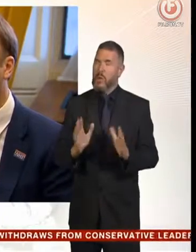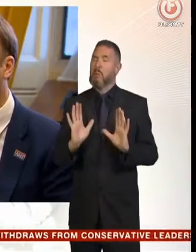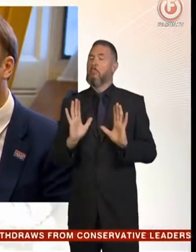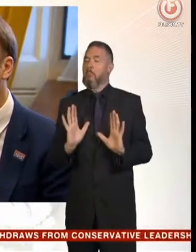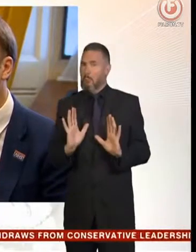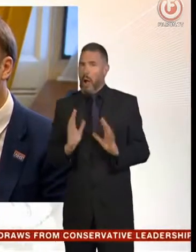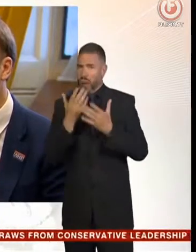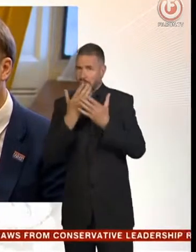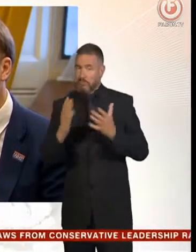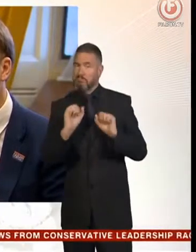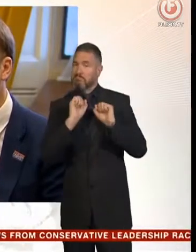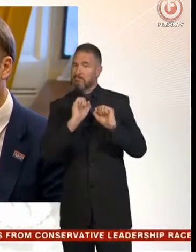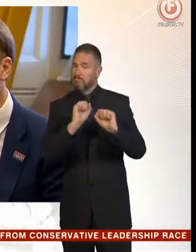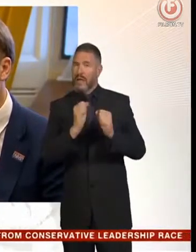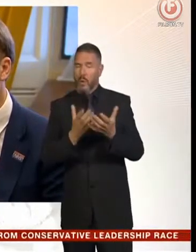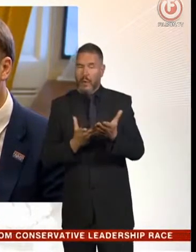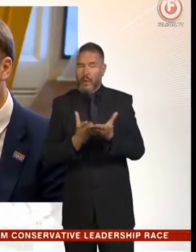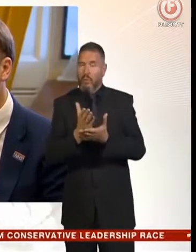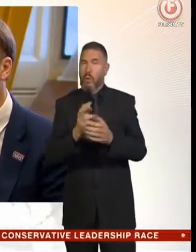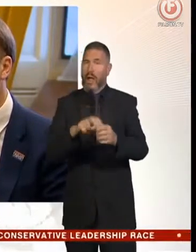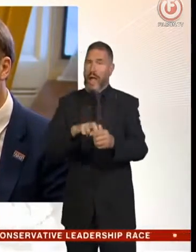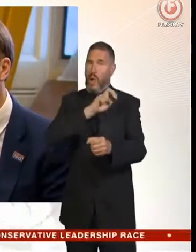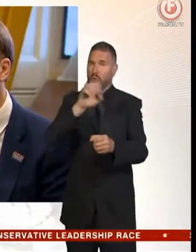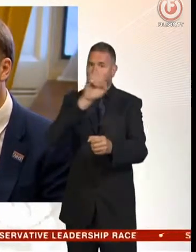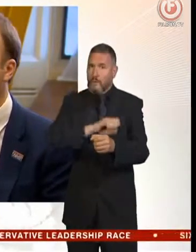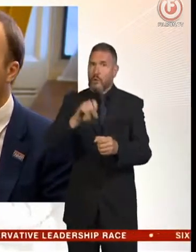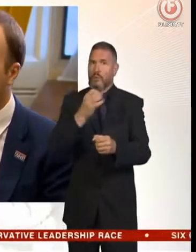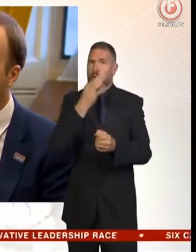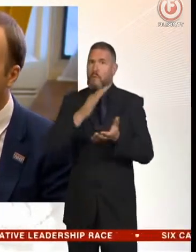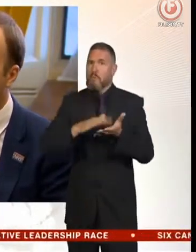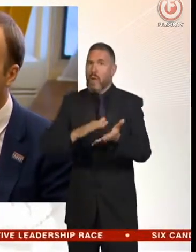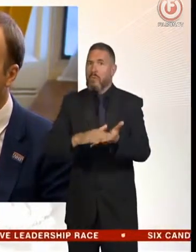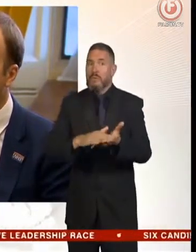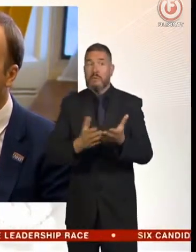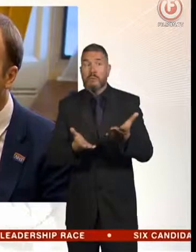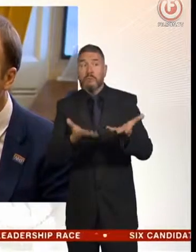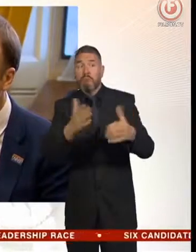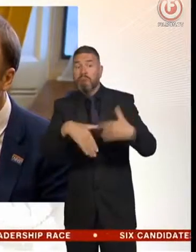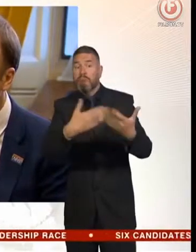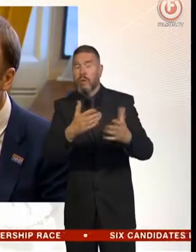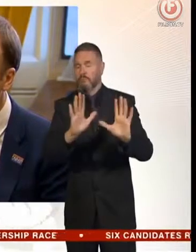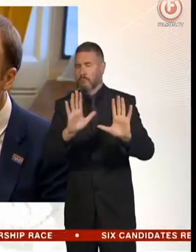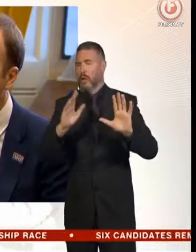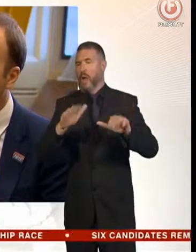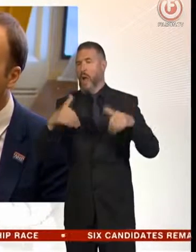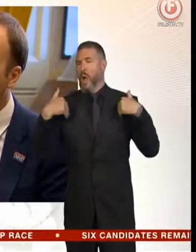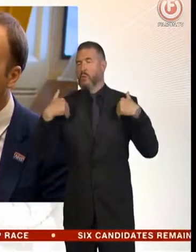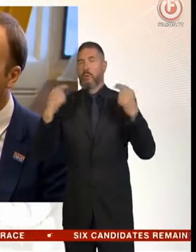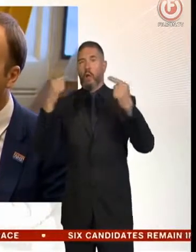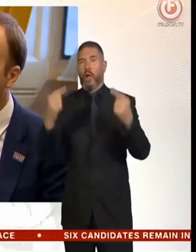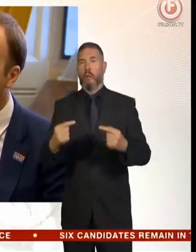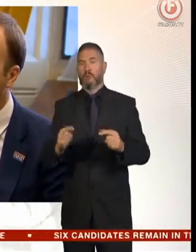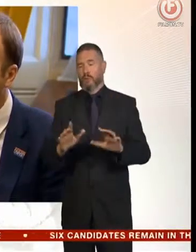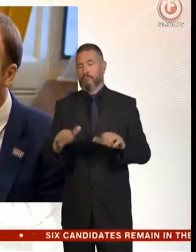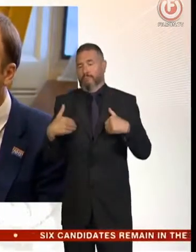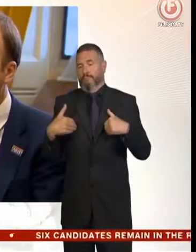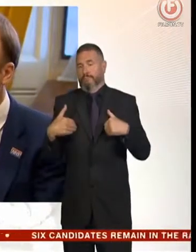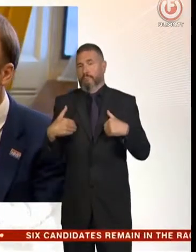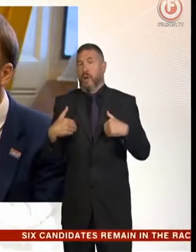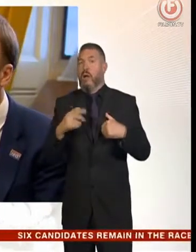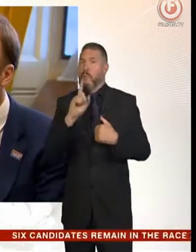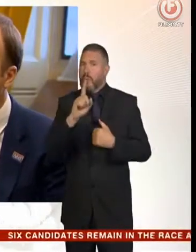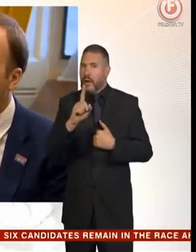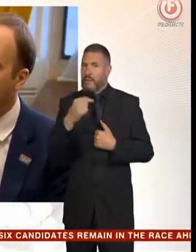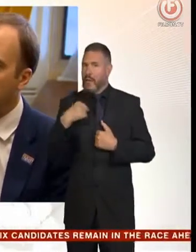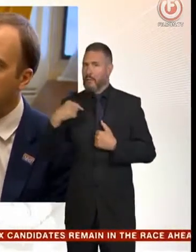and how we get through Brexit in the next few months. And so I've decided to withdraw from the contest. And I'll be looking for how